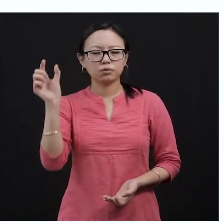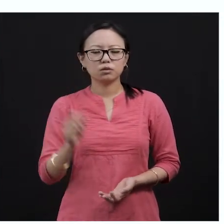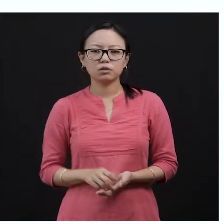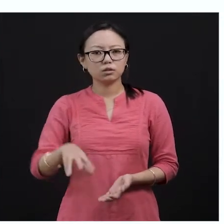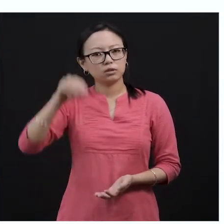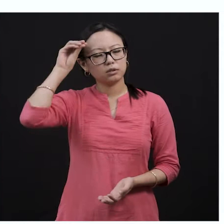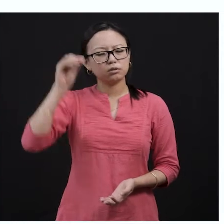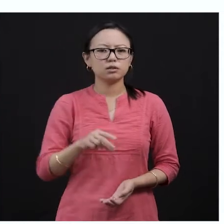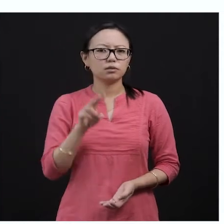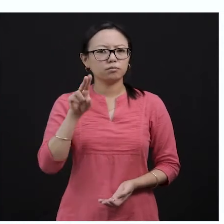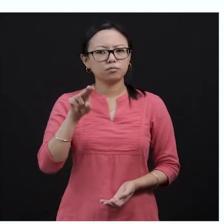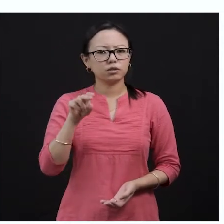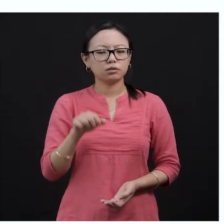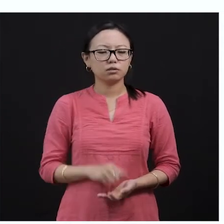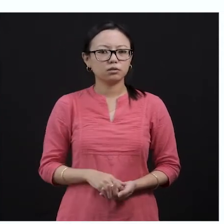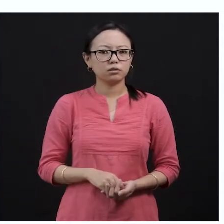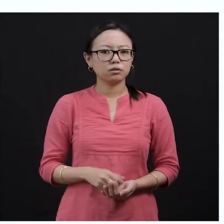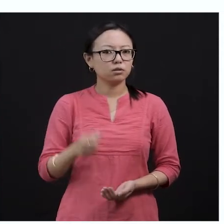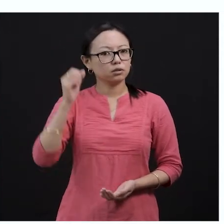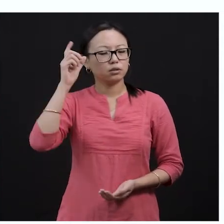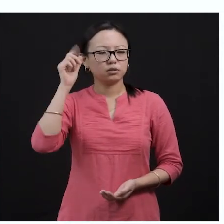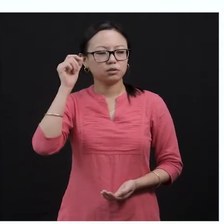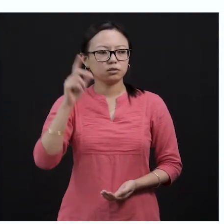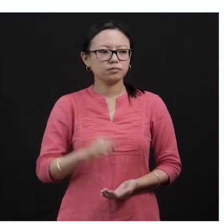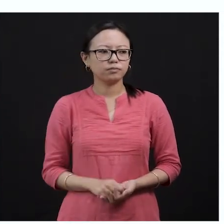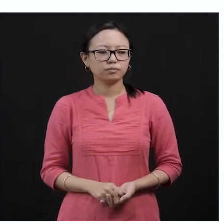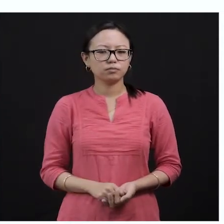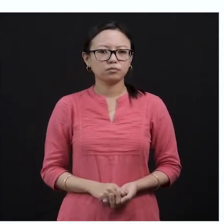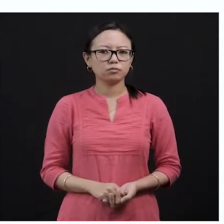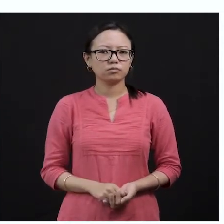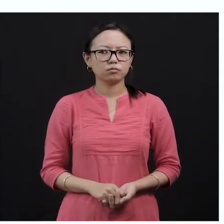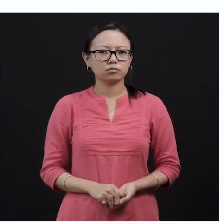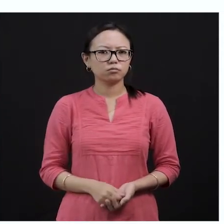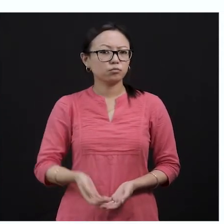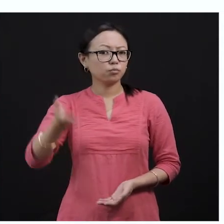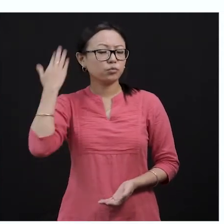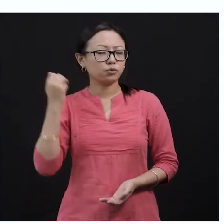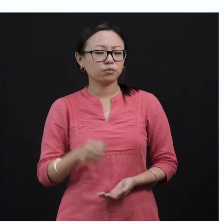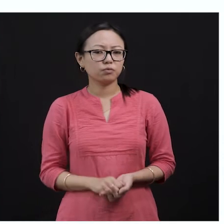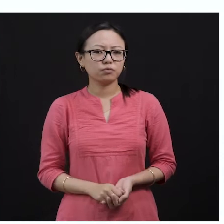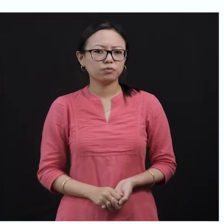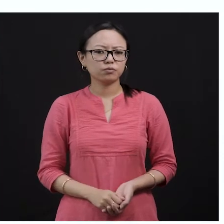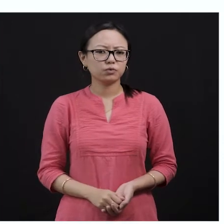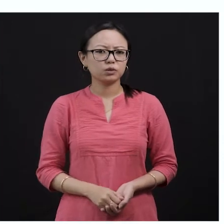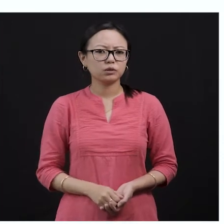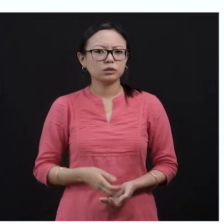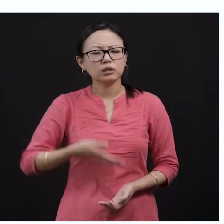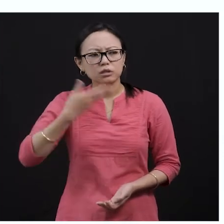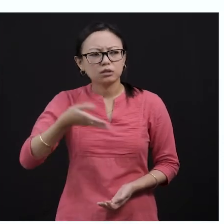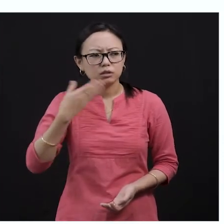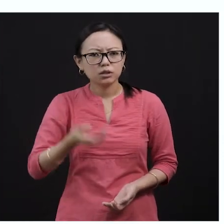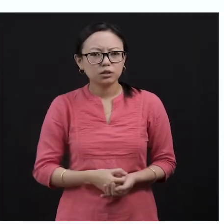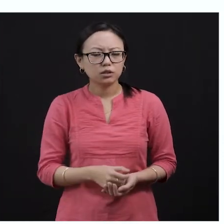which you will come across the story. I've always been focusing on new learning new words. By now, you might be aware that you are going to